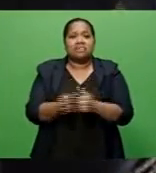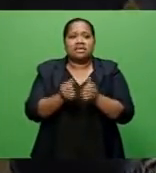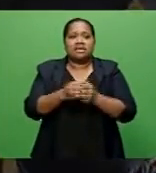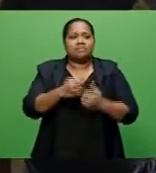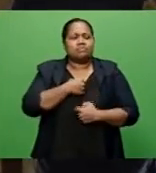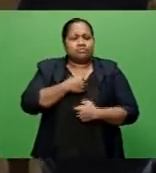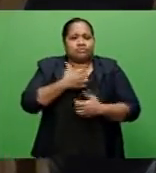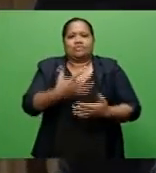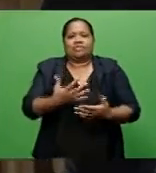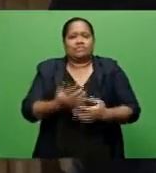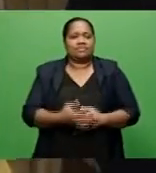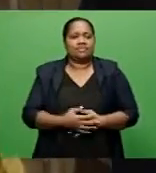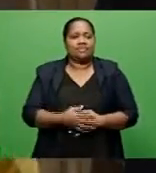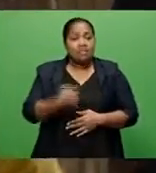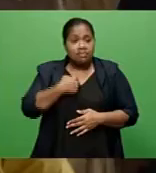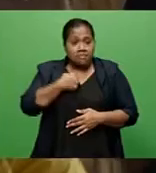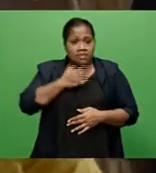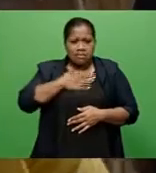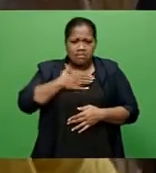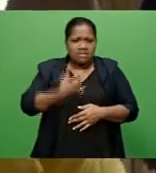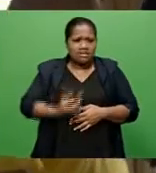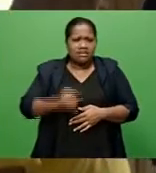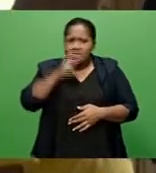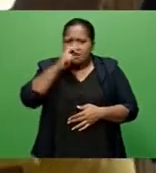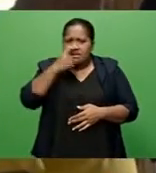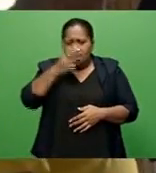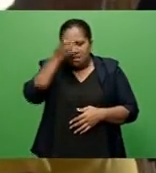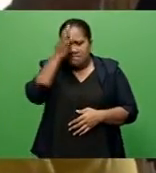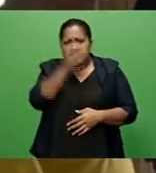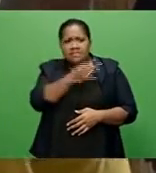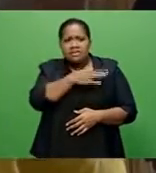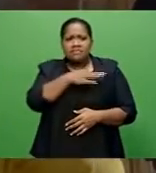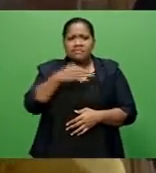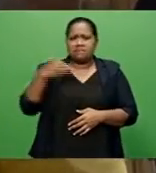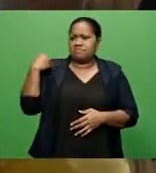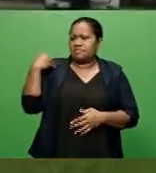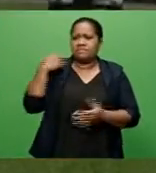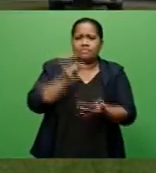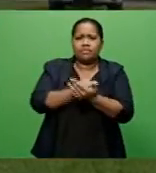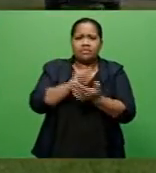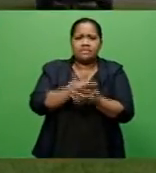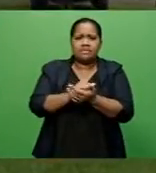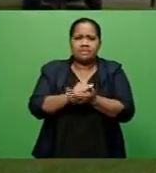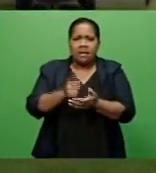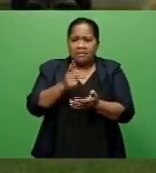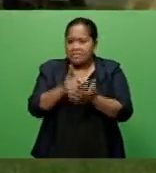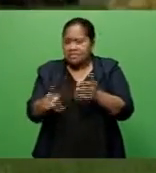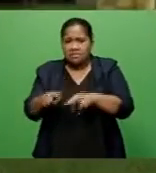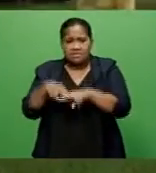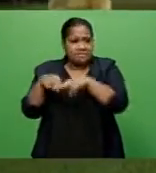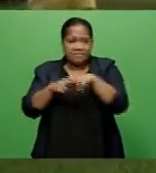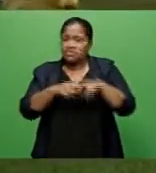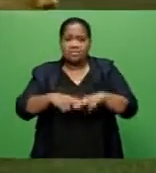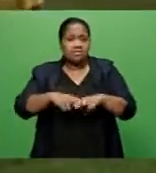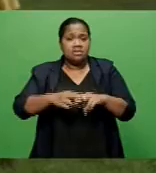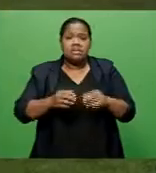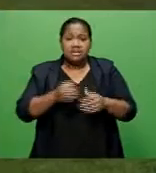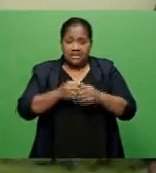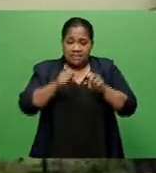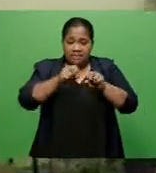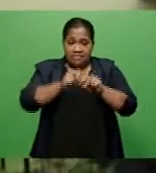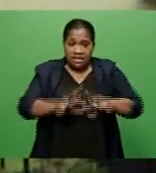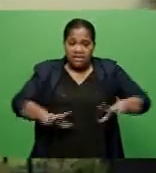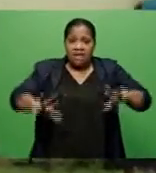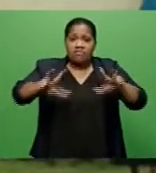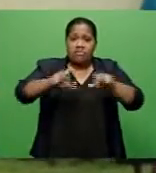I myself could not believe the impact of the flooding in many parts of Fiji. There was devastating floods throughout the country, Viti Lebu, Bonno